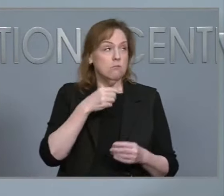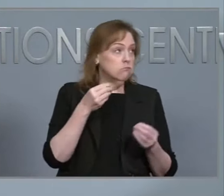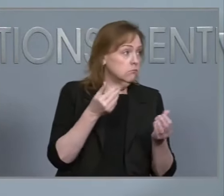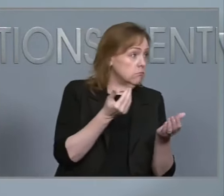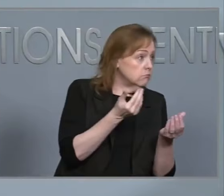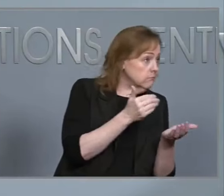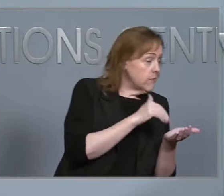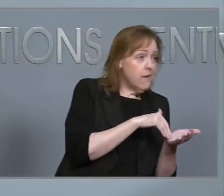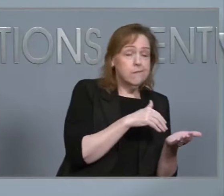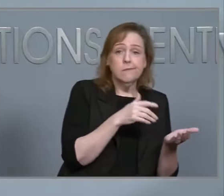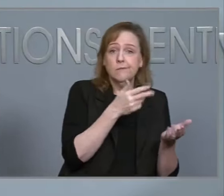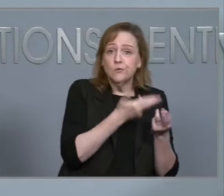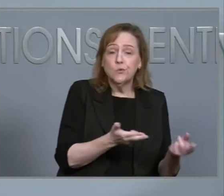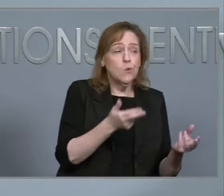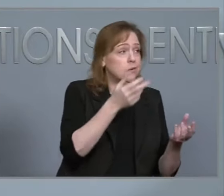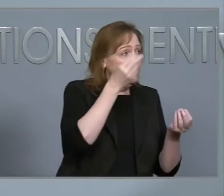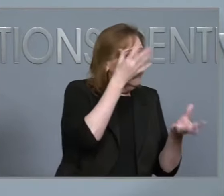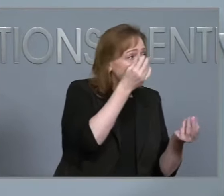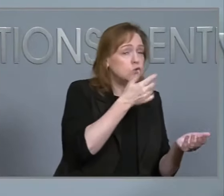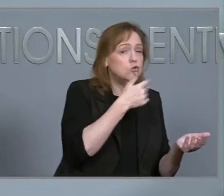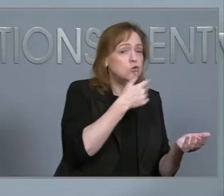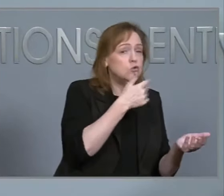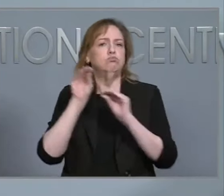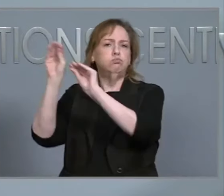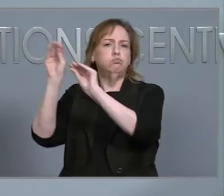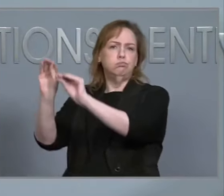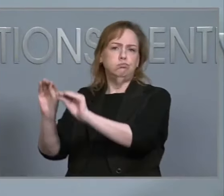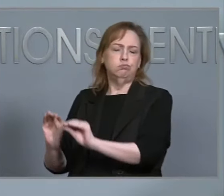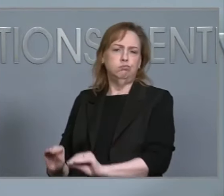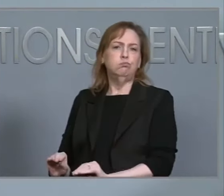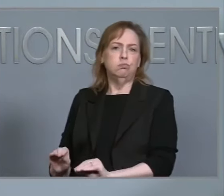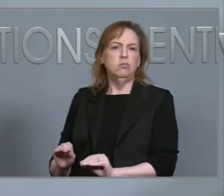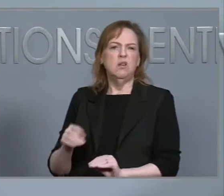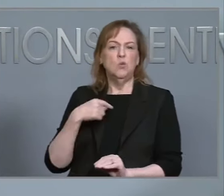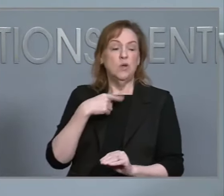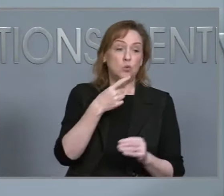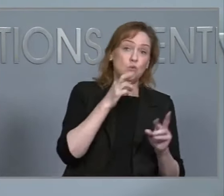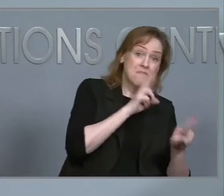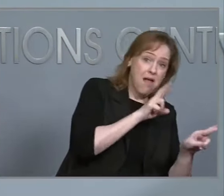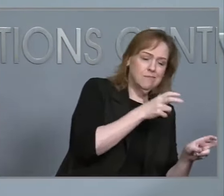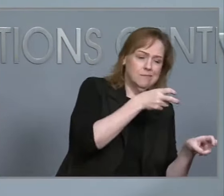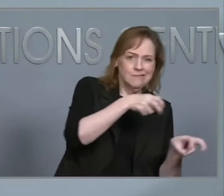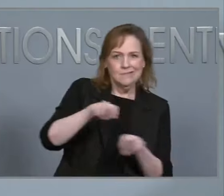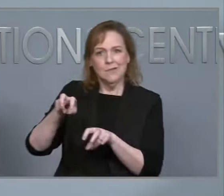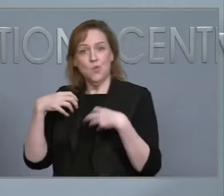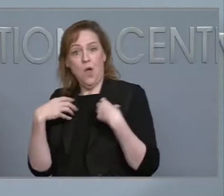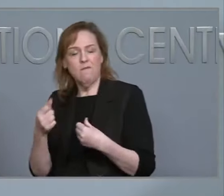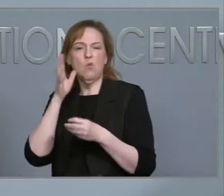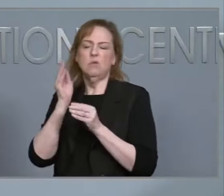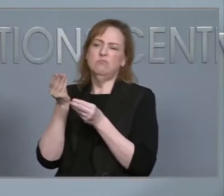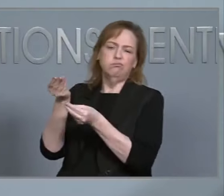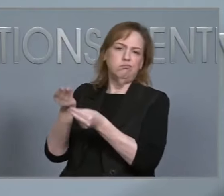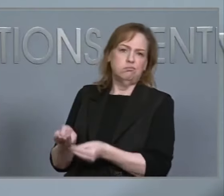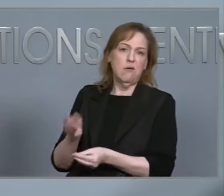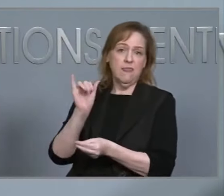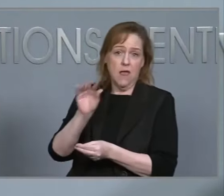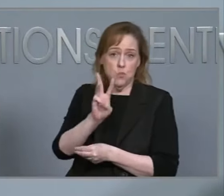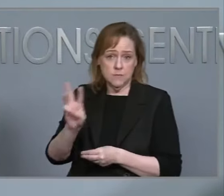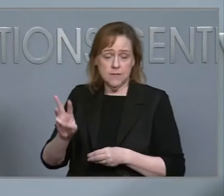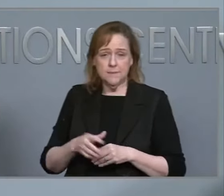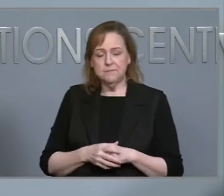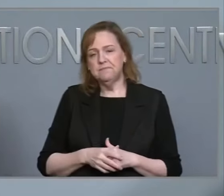as we conclude response phase and move into the recovery phase. There are many North Carolinians who are tired,